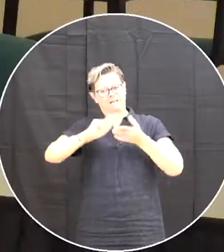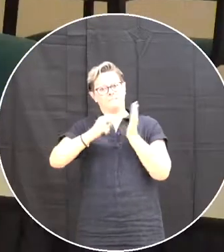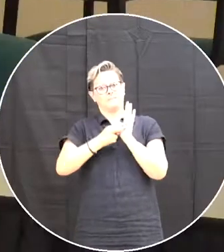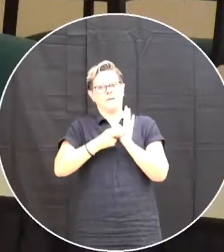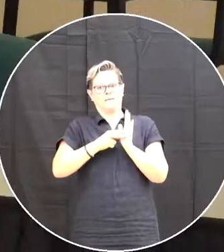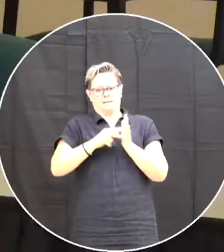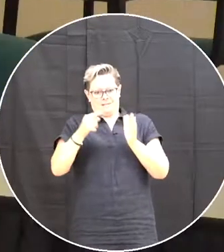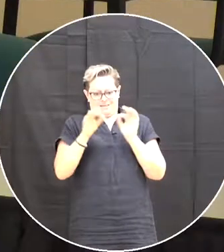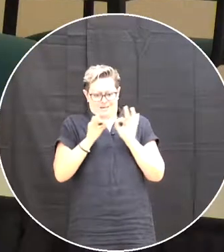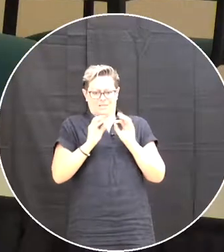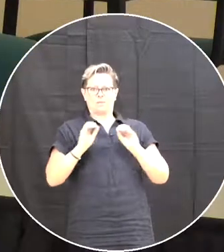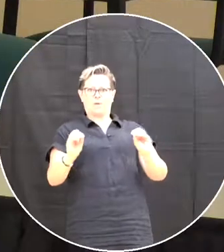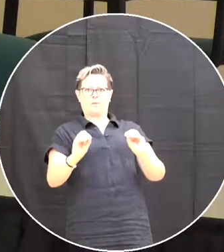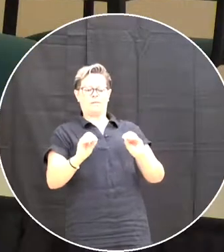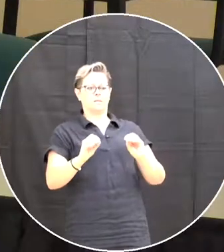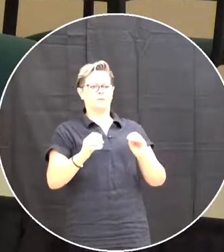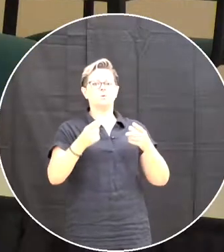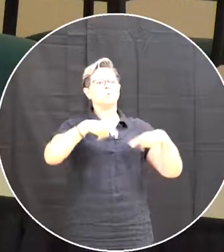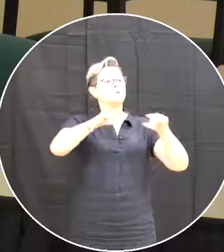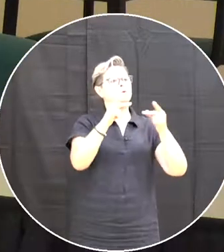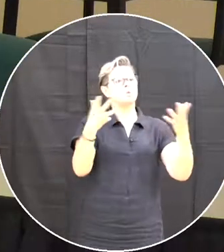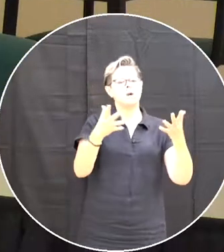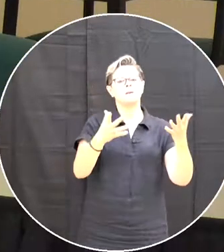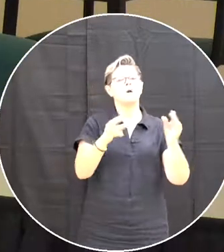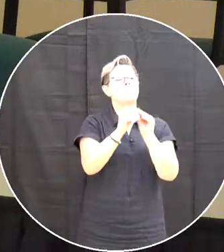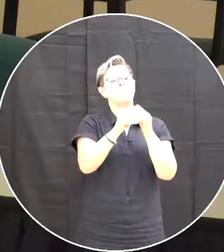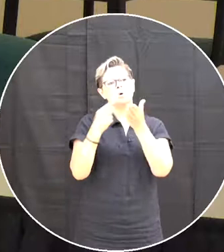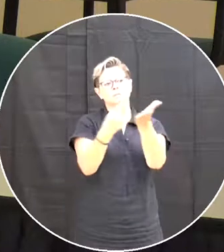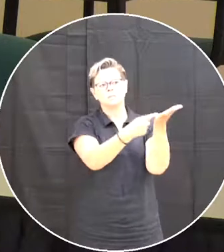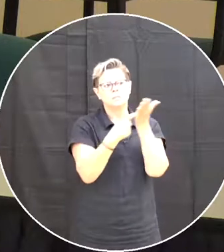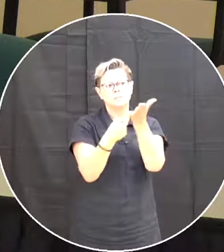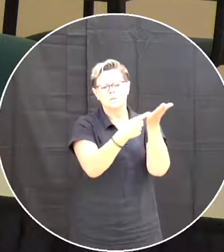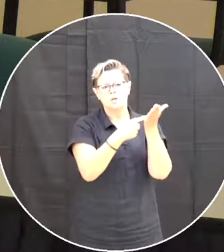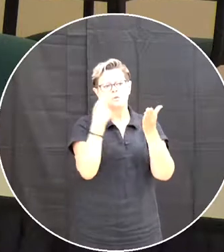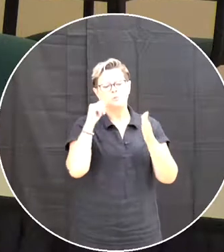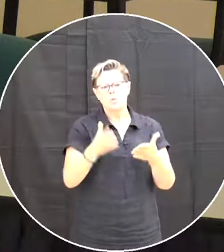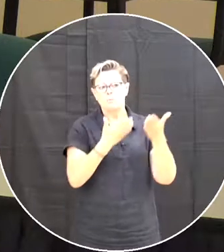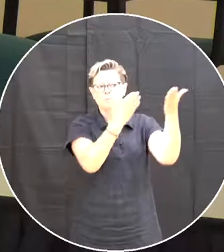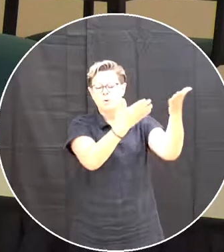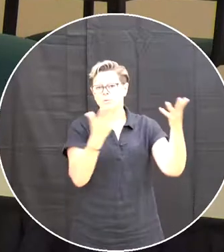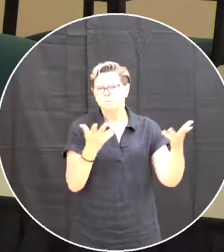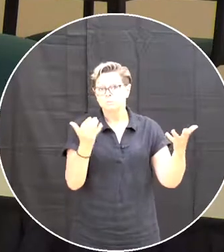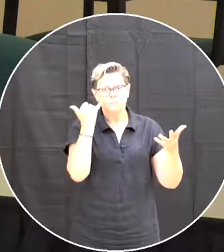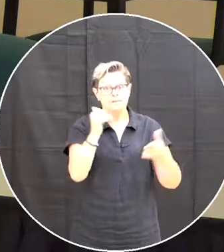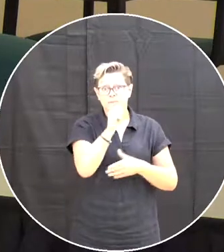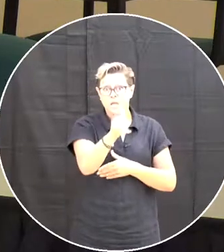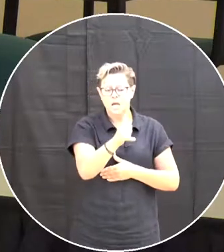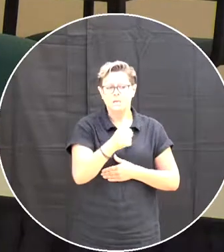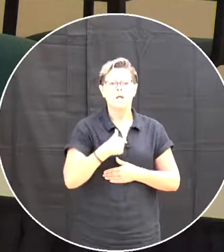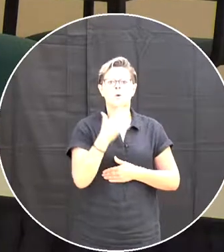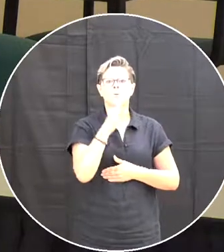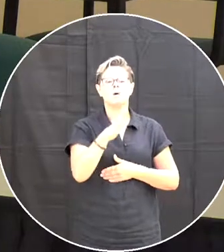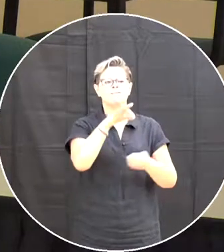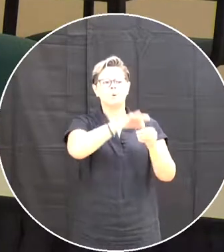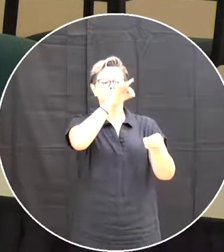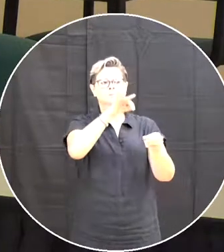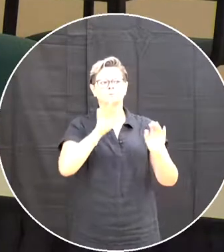the motion on the table do we have any further discussions about the motion on the table if not i'm going to call the vote